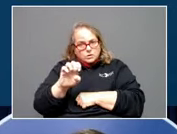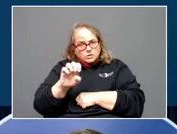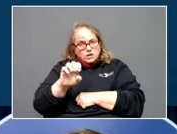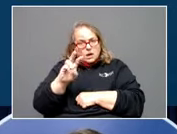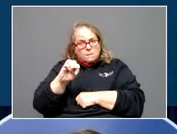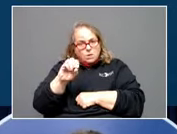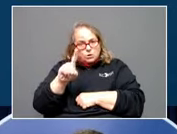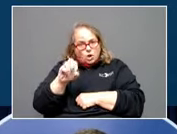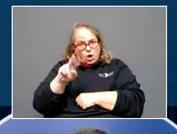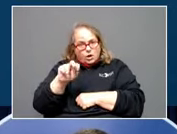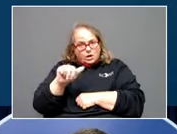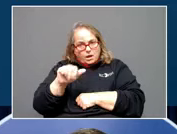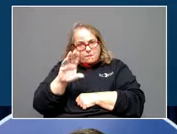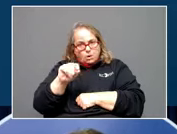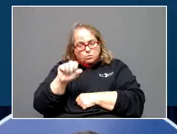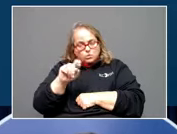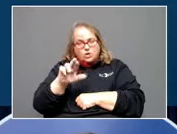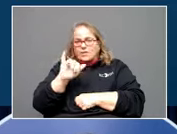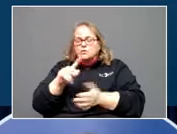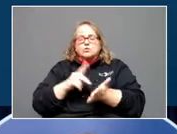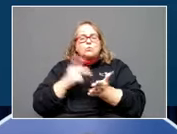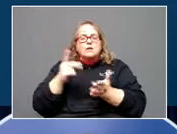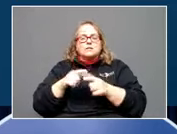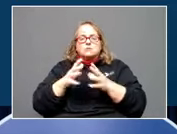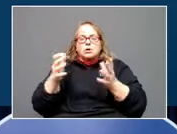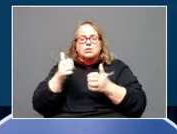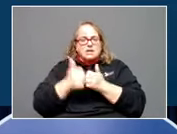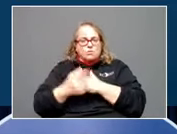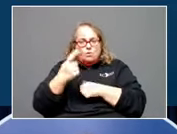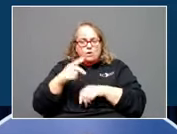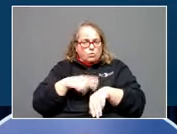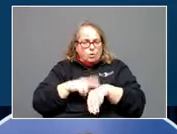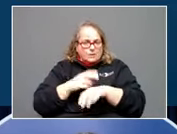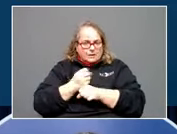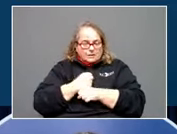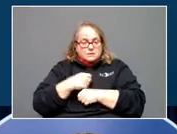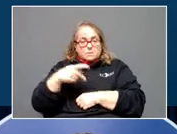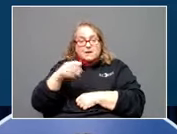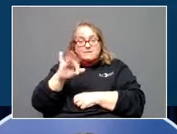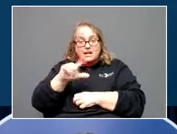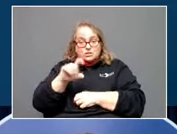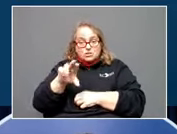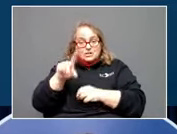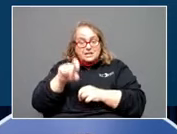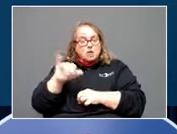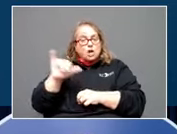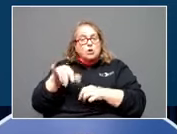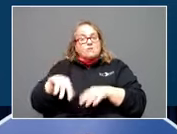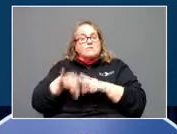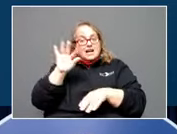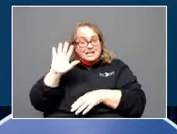booster, which is twice as much as everybody normally gets. Pfizer's testing has also found that its COVID-19